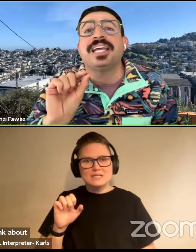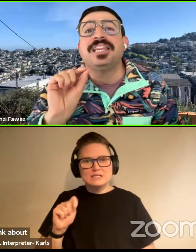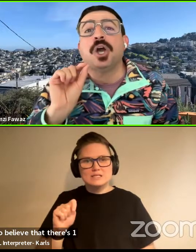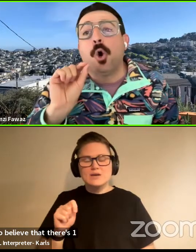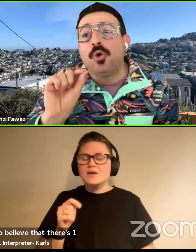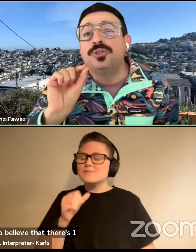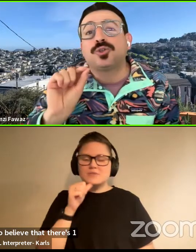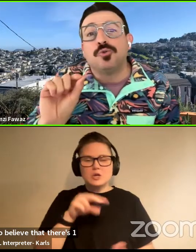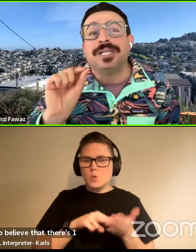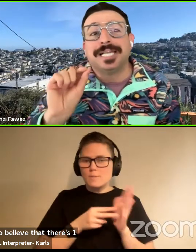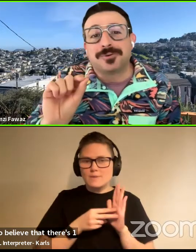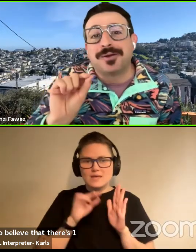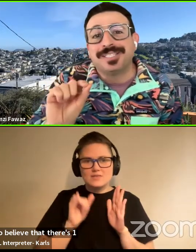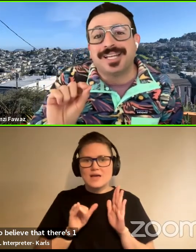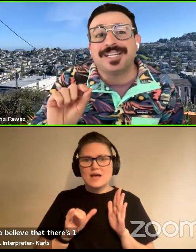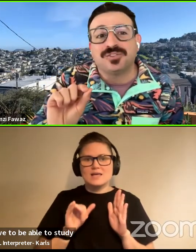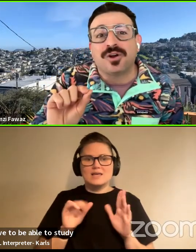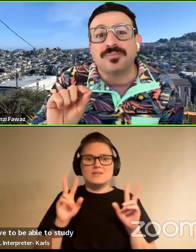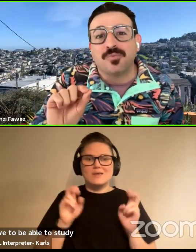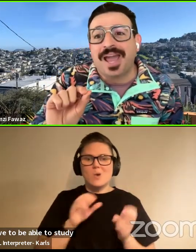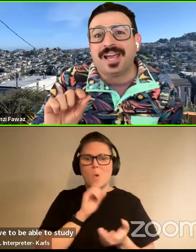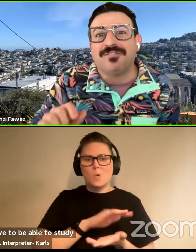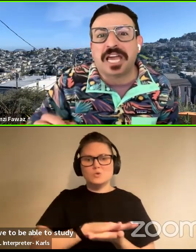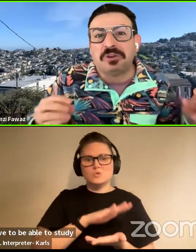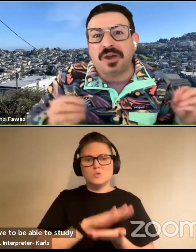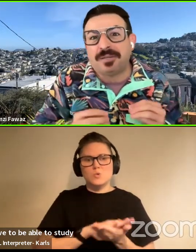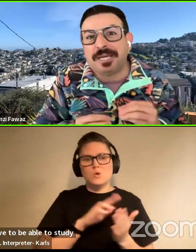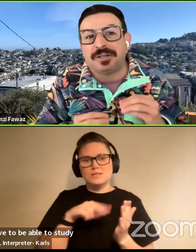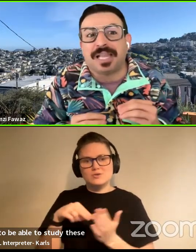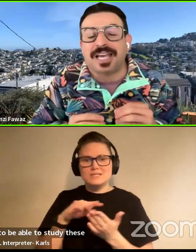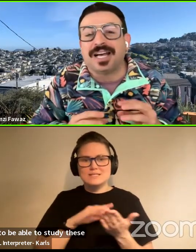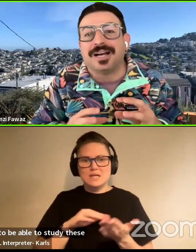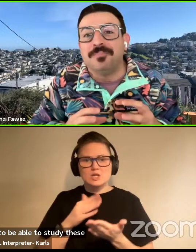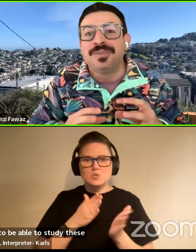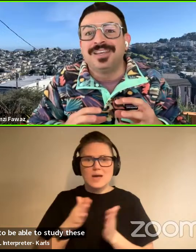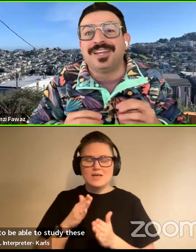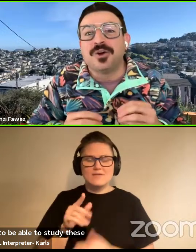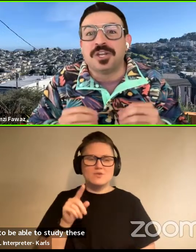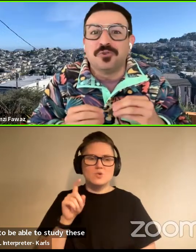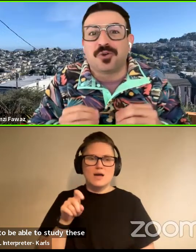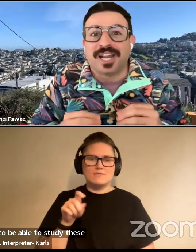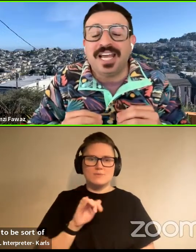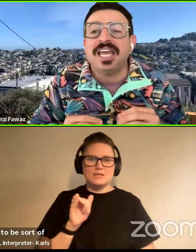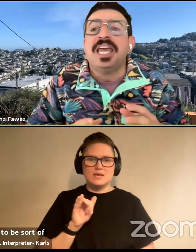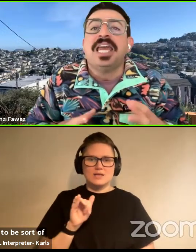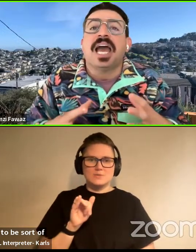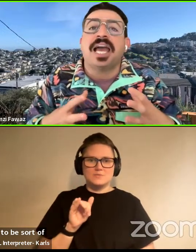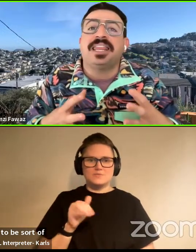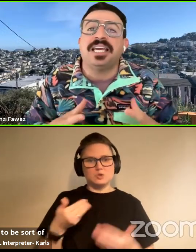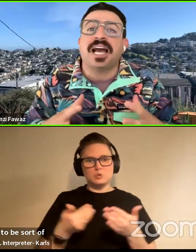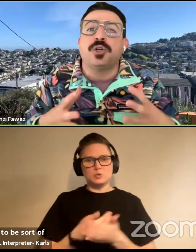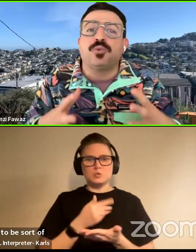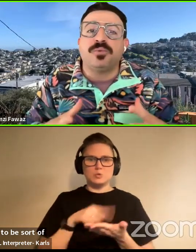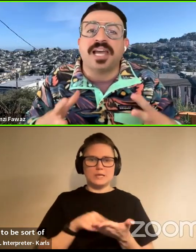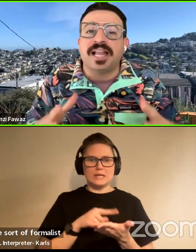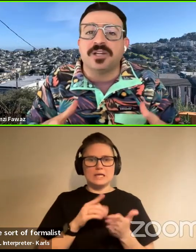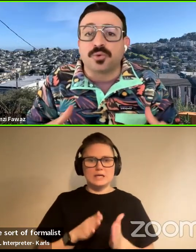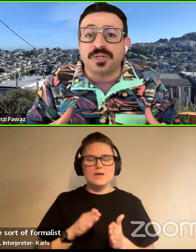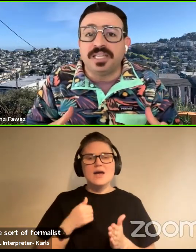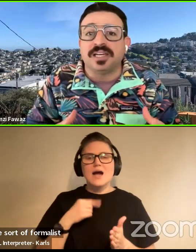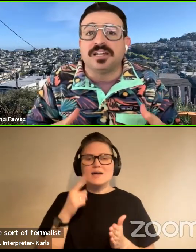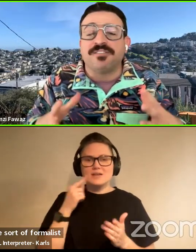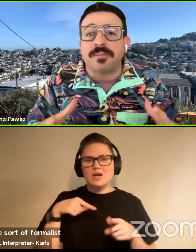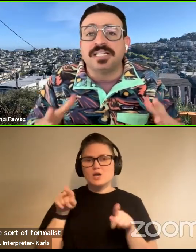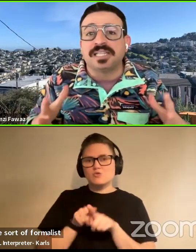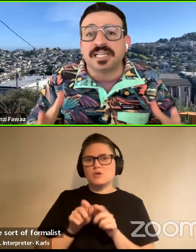don't mean that in the old school literary studies for way of like, you have to be like, uh, you know, a new critic. I think I agree with